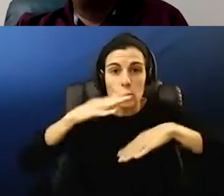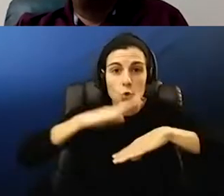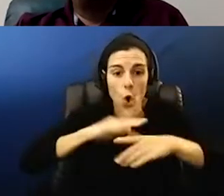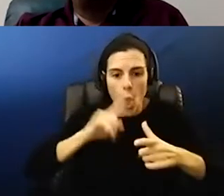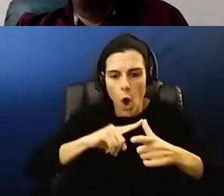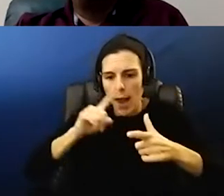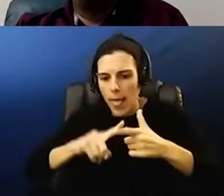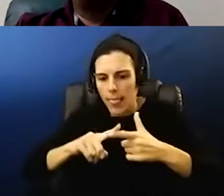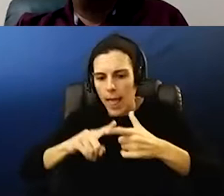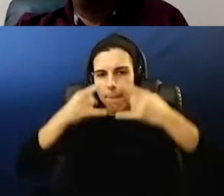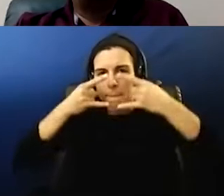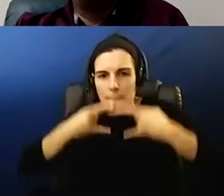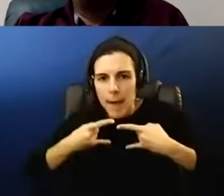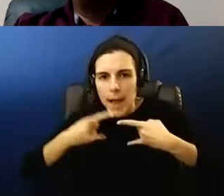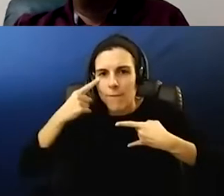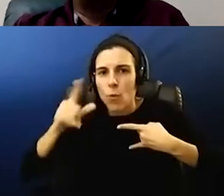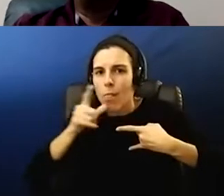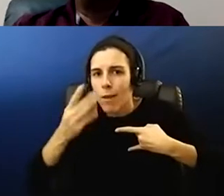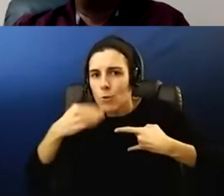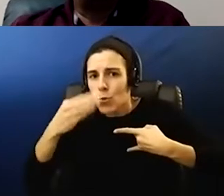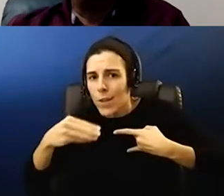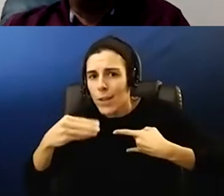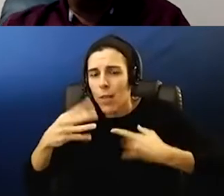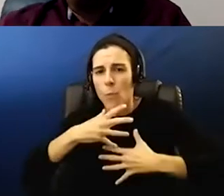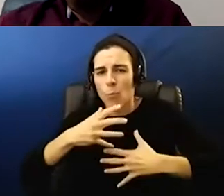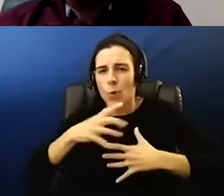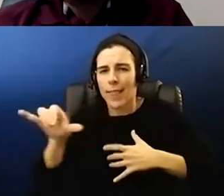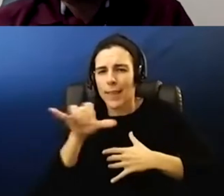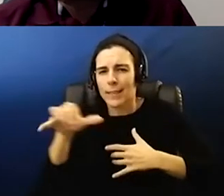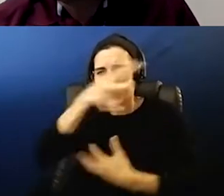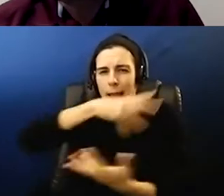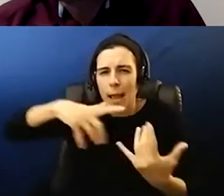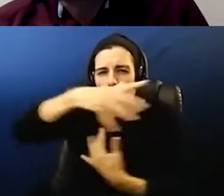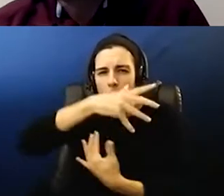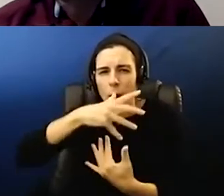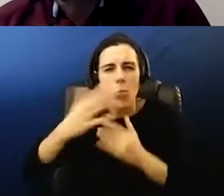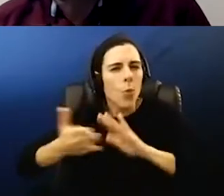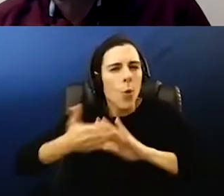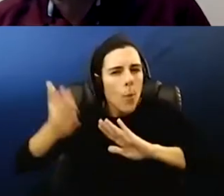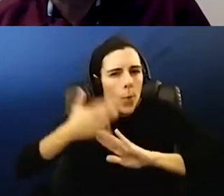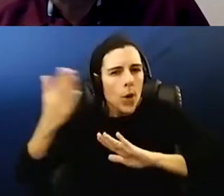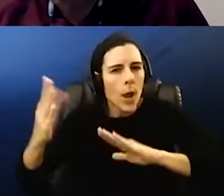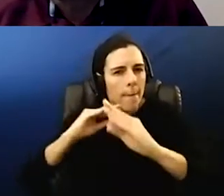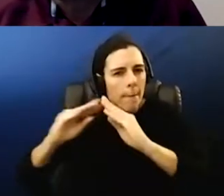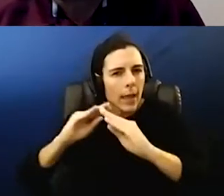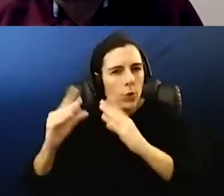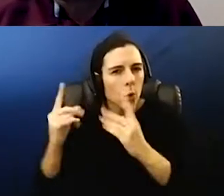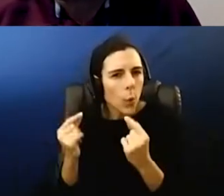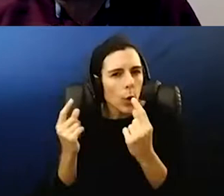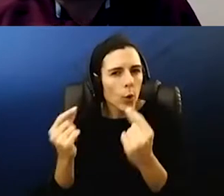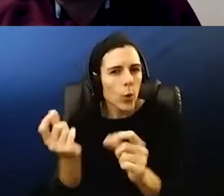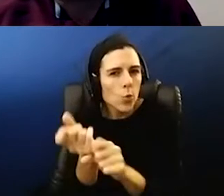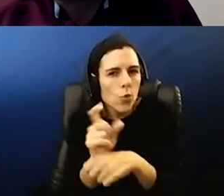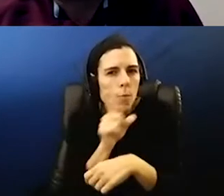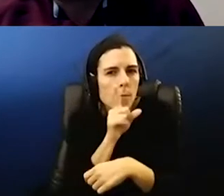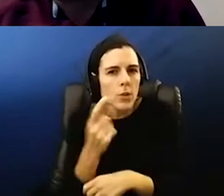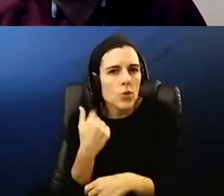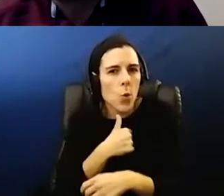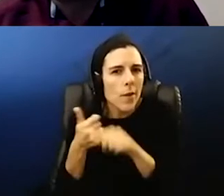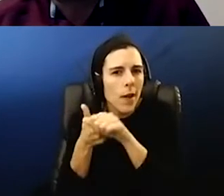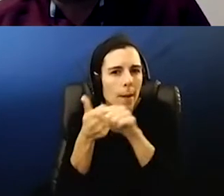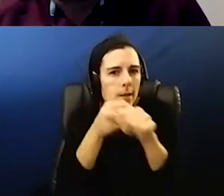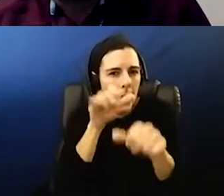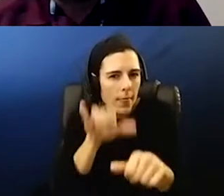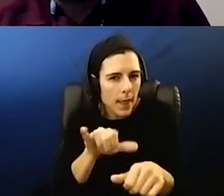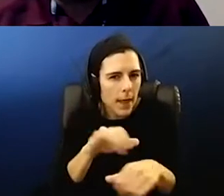breathing the same air can and can you talk just a little bit about what operations and maintenance have done to make sure that that we have updated those things